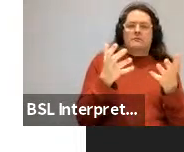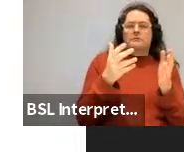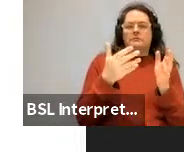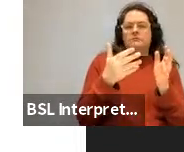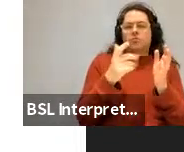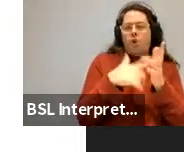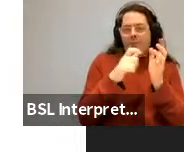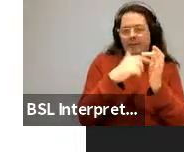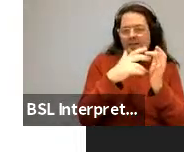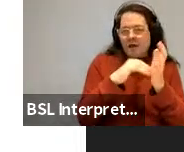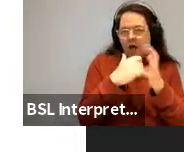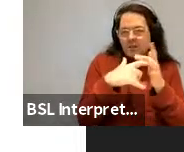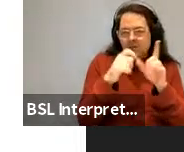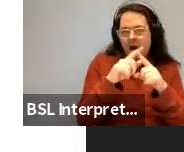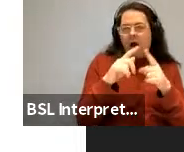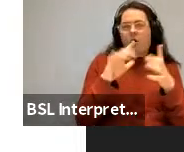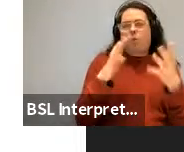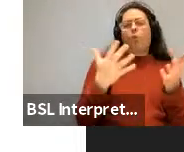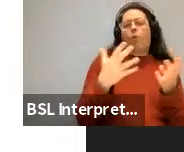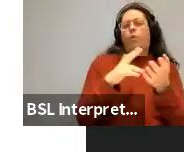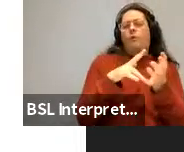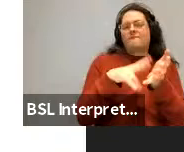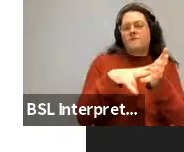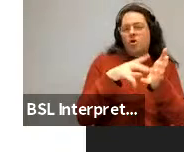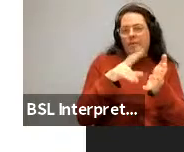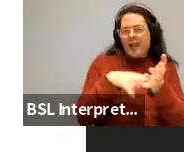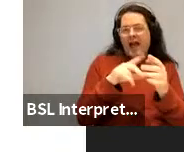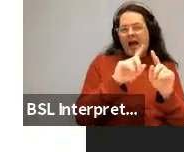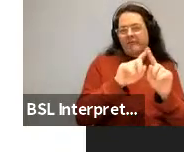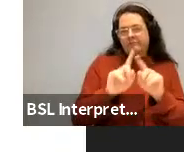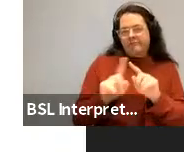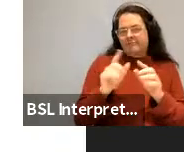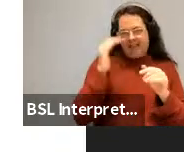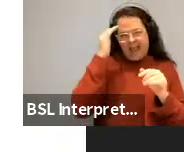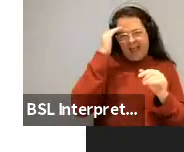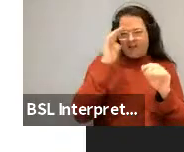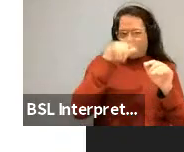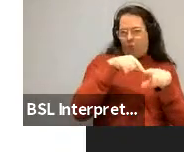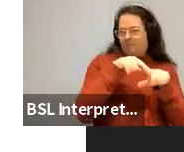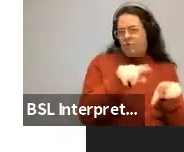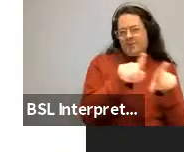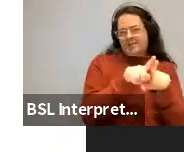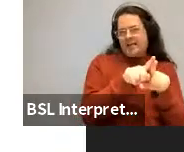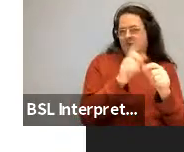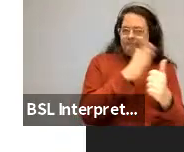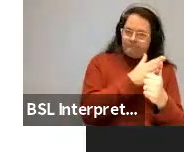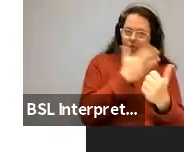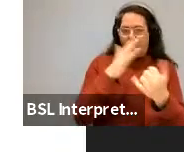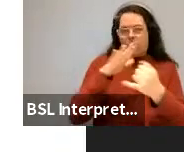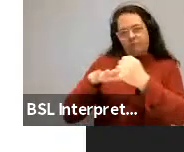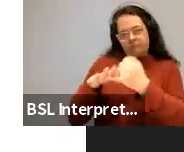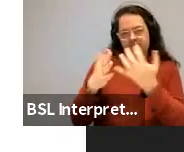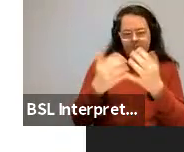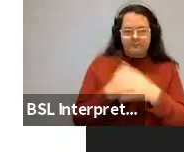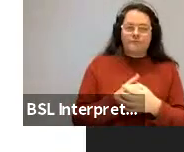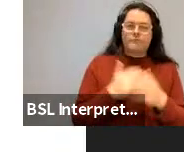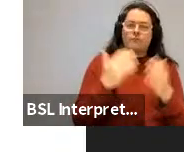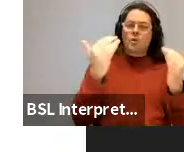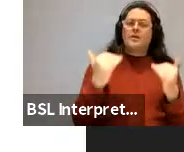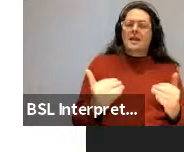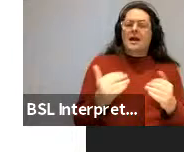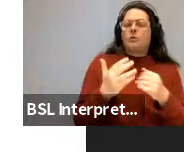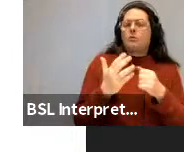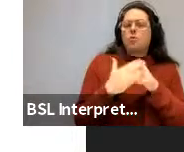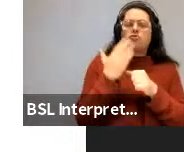preposition nouns, verb nouns, for example, it'll have similar things for other heads. And now I'm going to push, you know, pitch you to other more